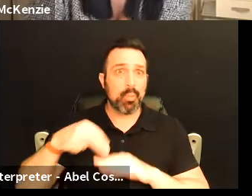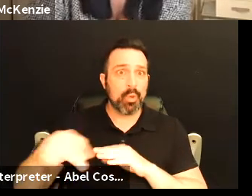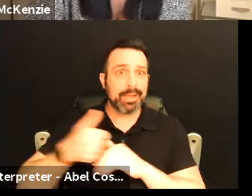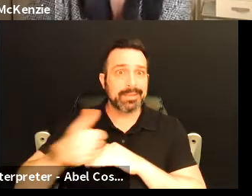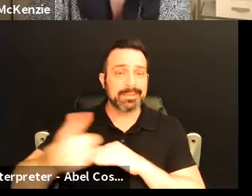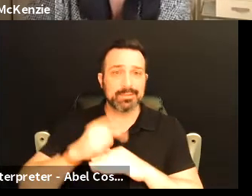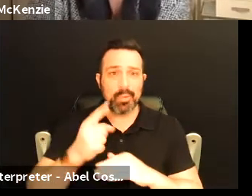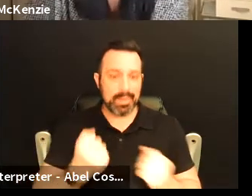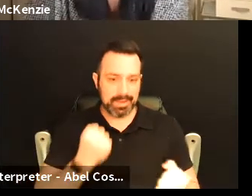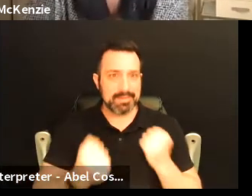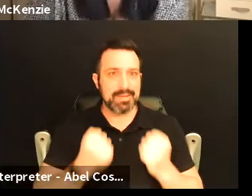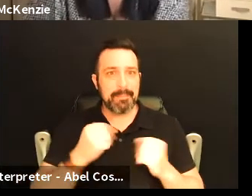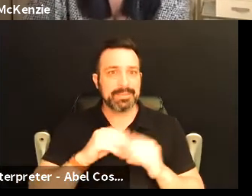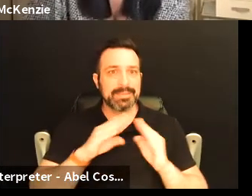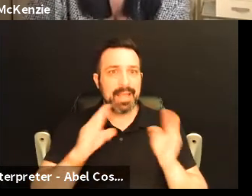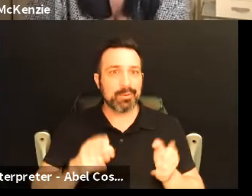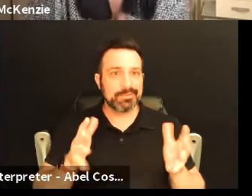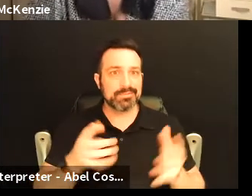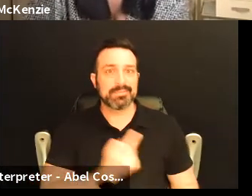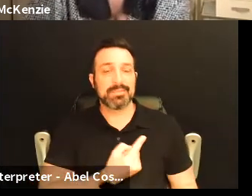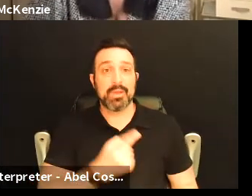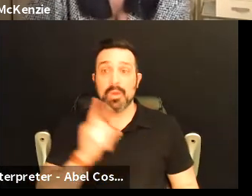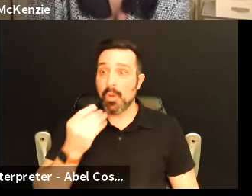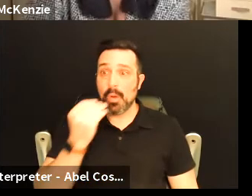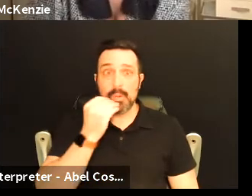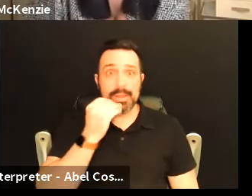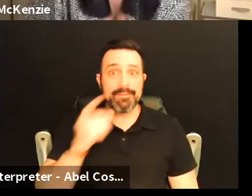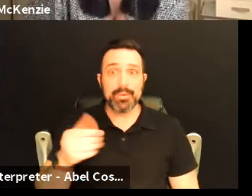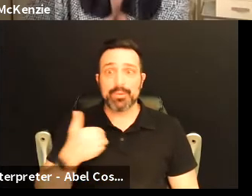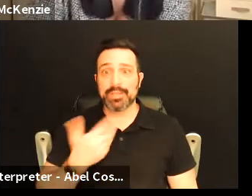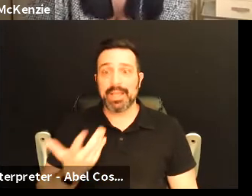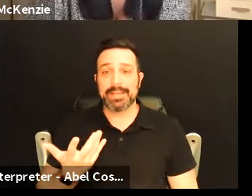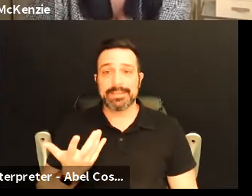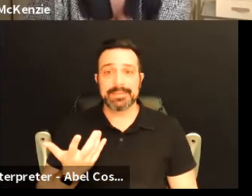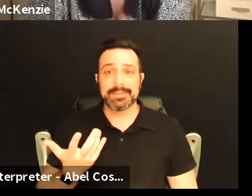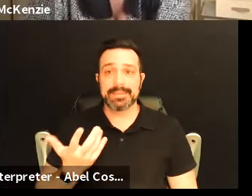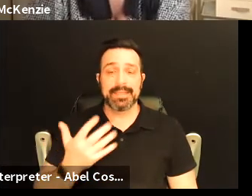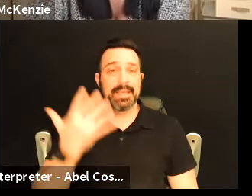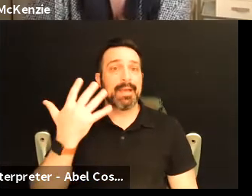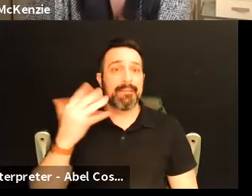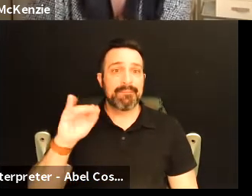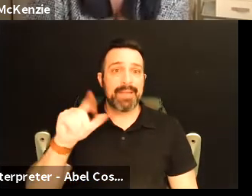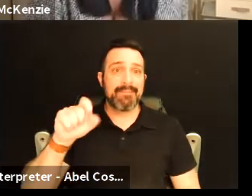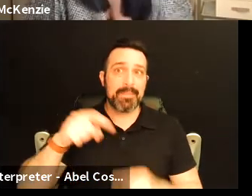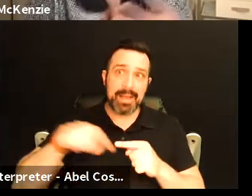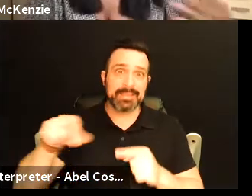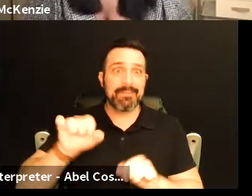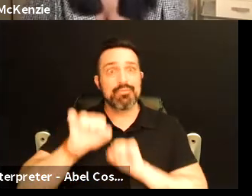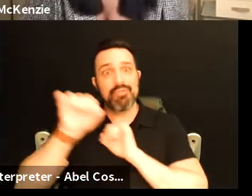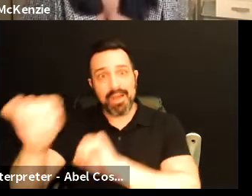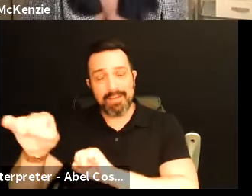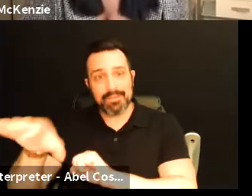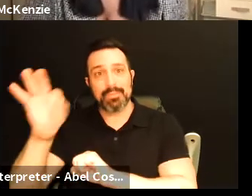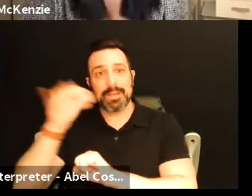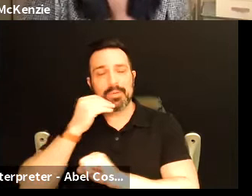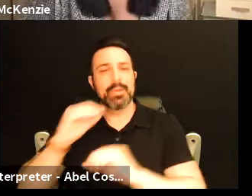a set of dumbbells in her house and the only food that she has is five miles away she has to get into her car and drive to go get it. It's